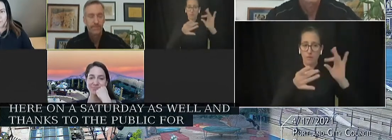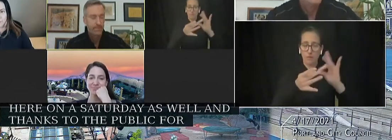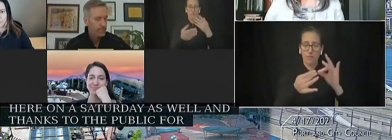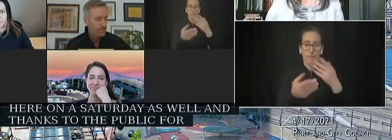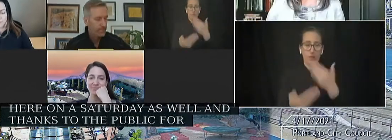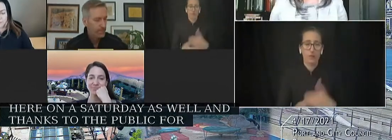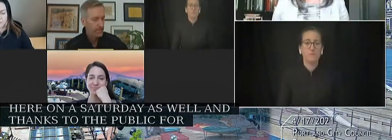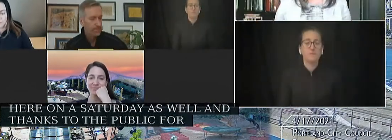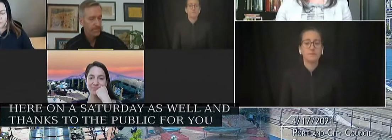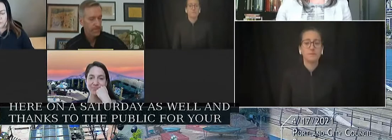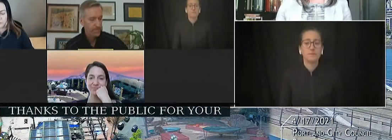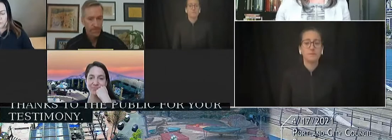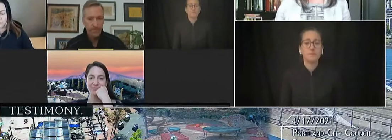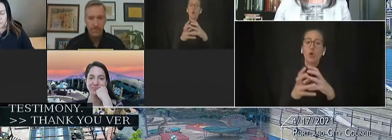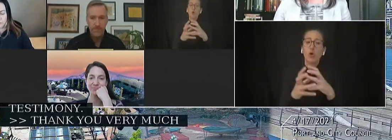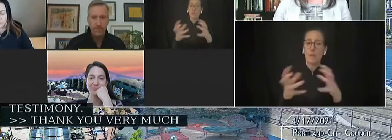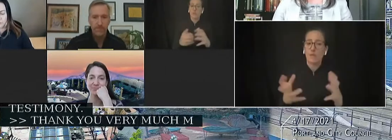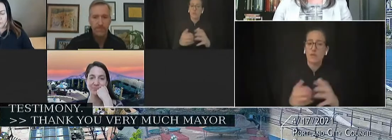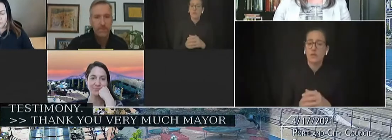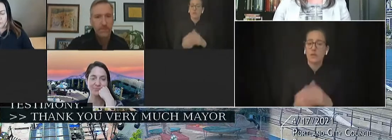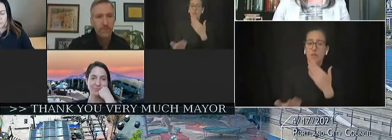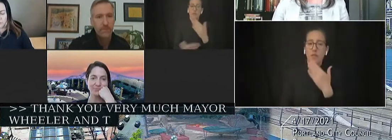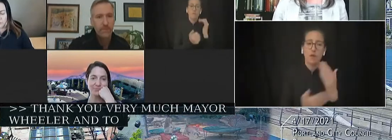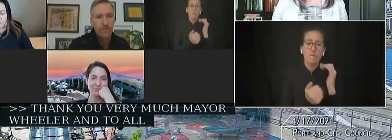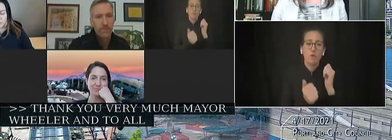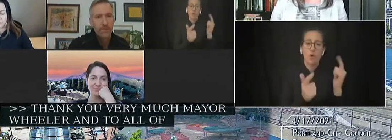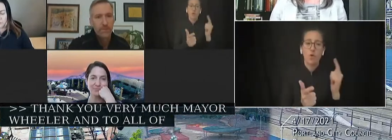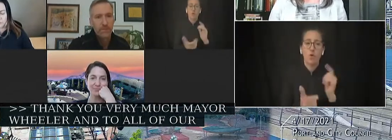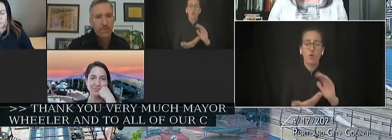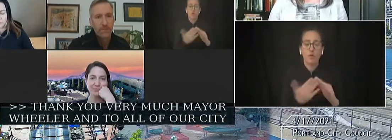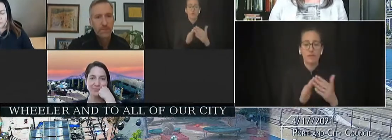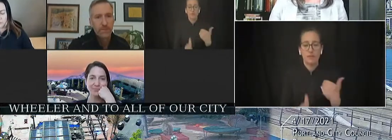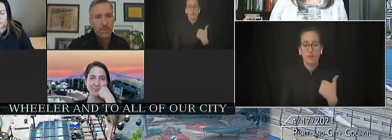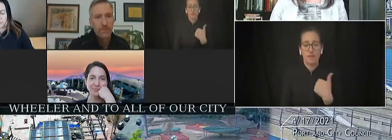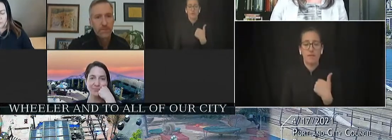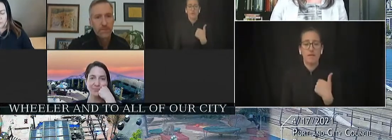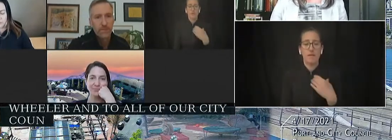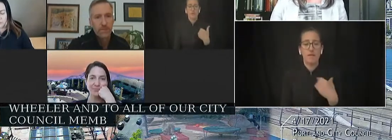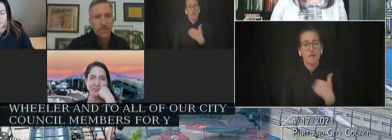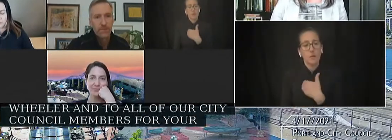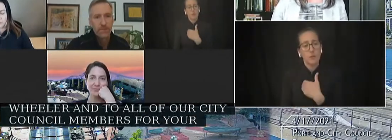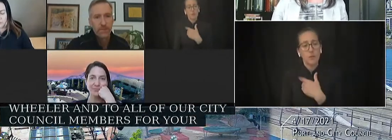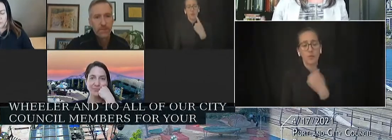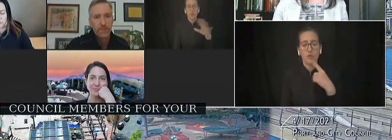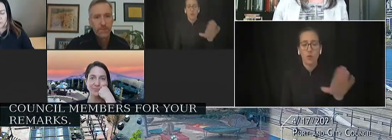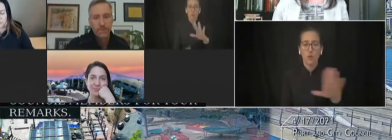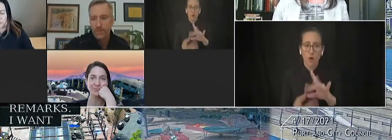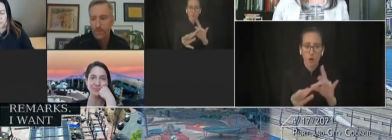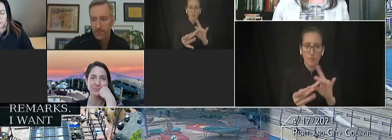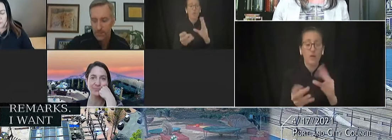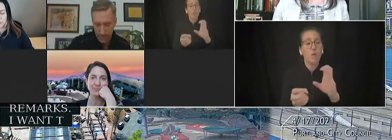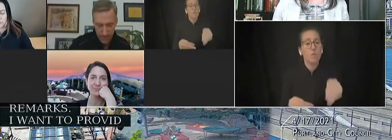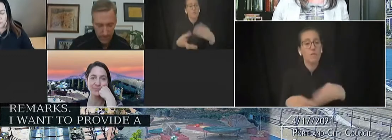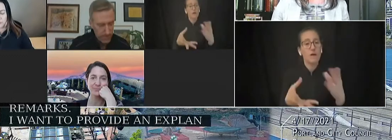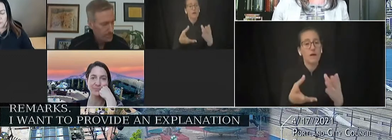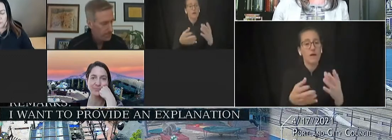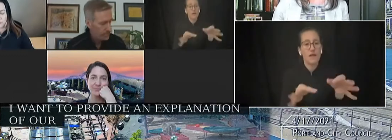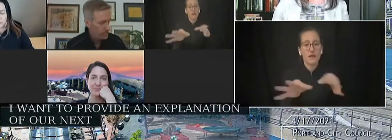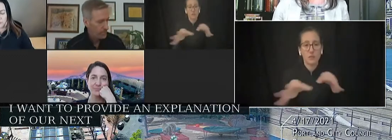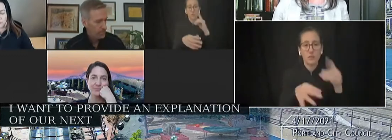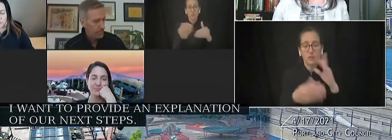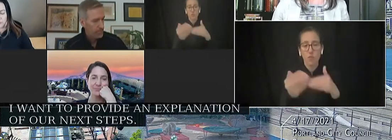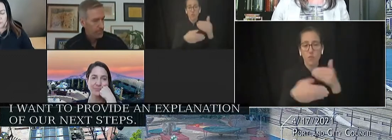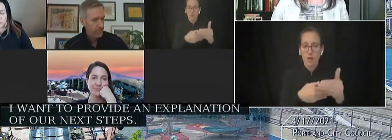Thank you very much, Mayor Wheeler, and to all of our City Council members for your remarks. I want to provide an explanation of our next steps. There are